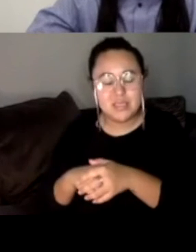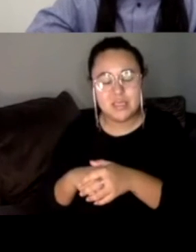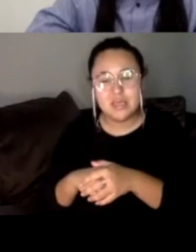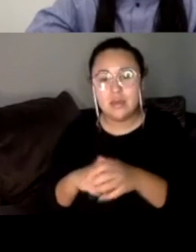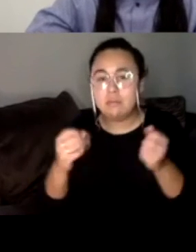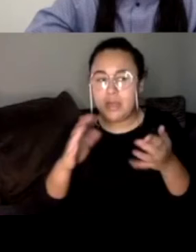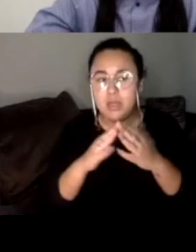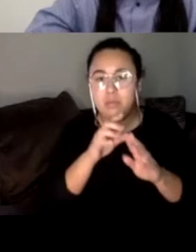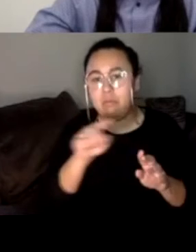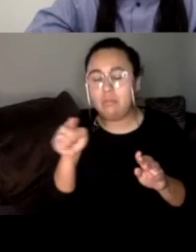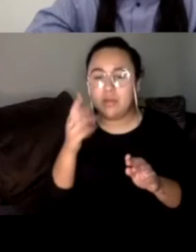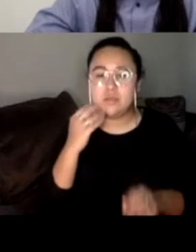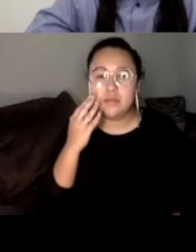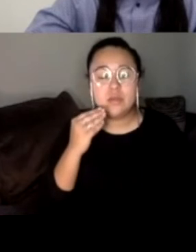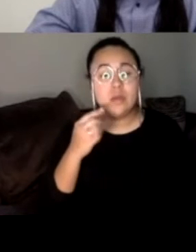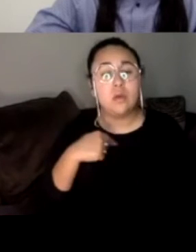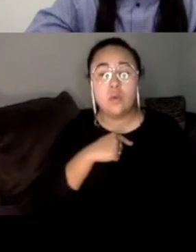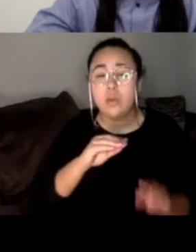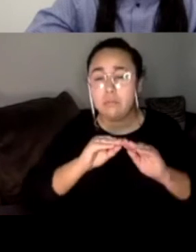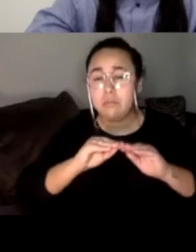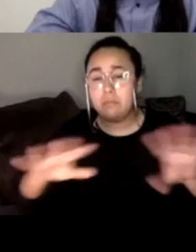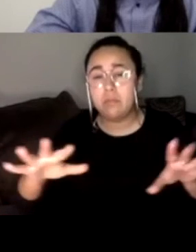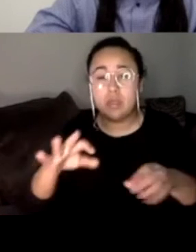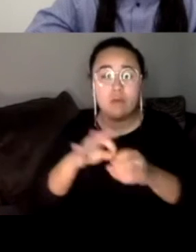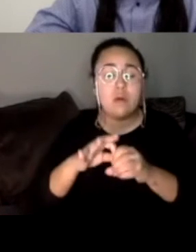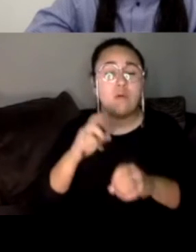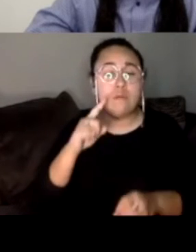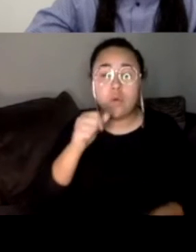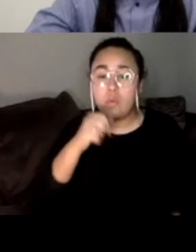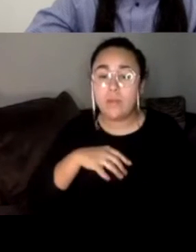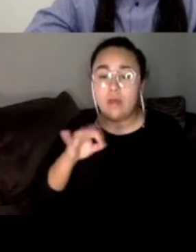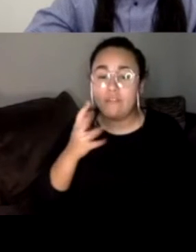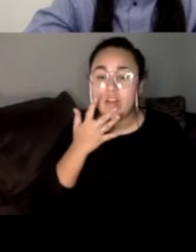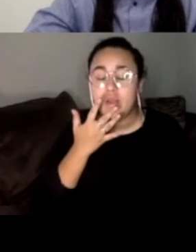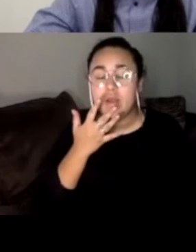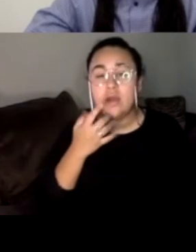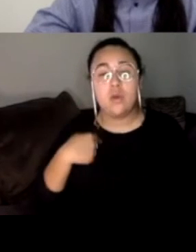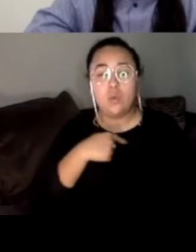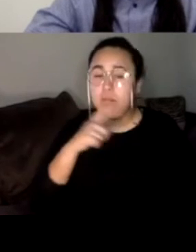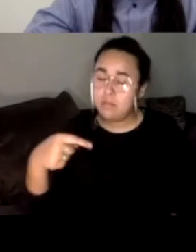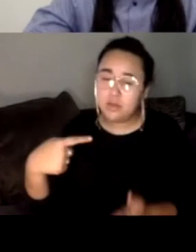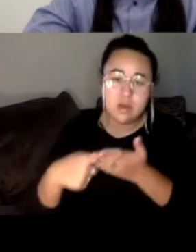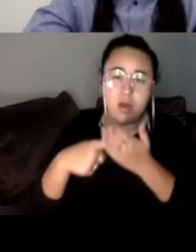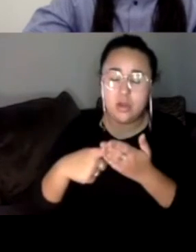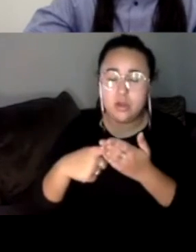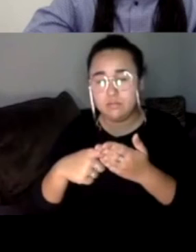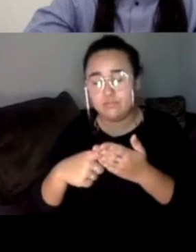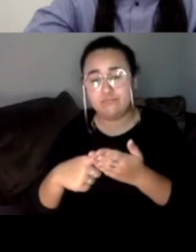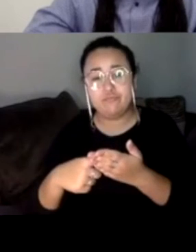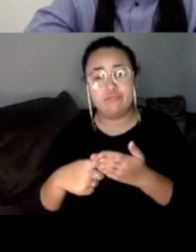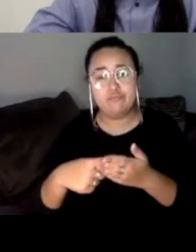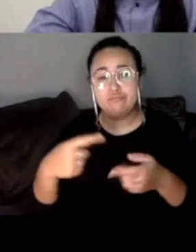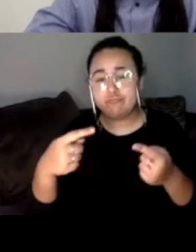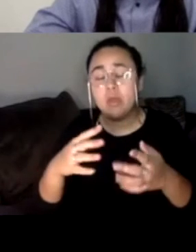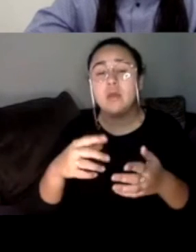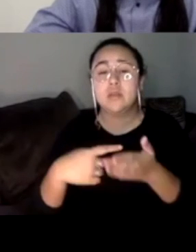uh, getting out the vote for women of color is about making that argument. I don't care if they're a declined to state or, or